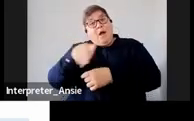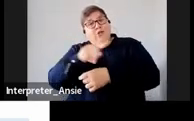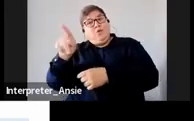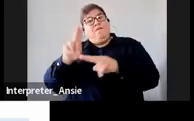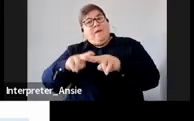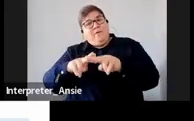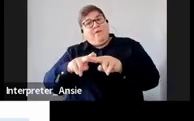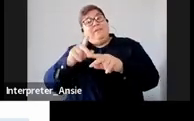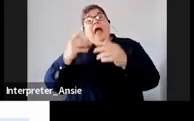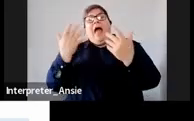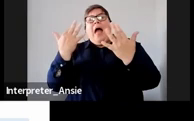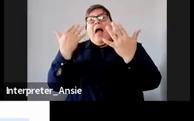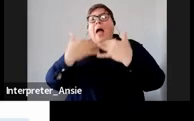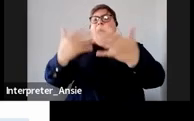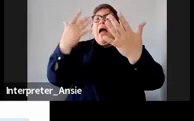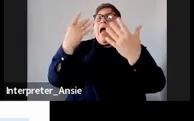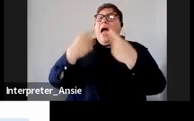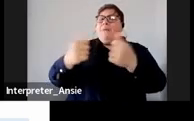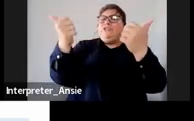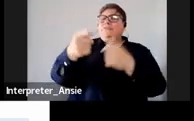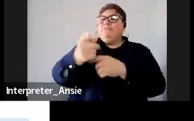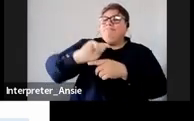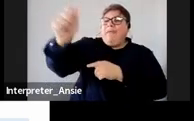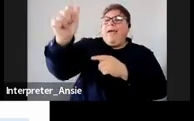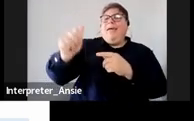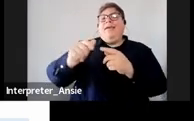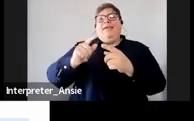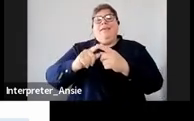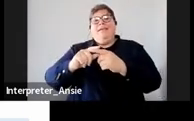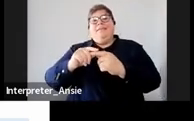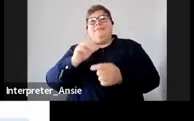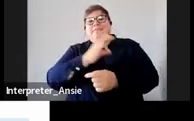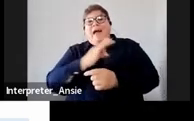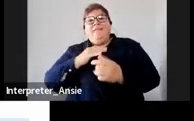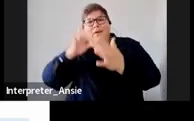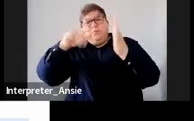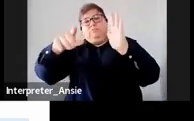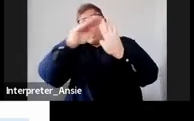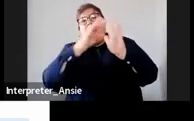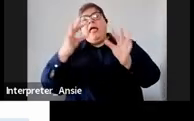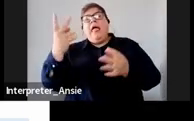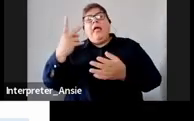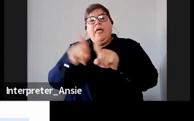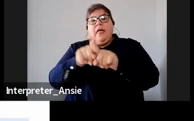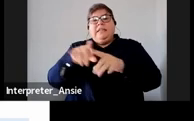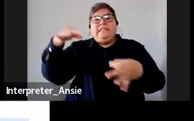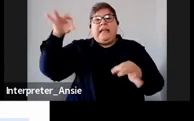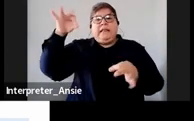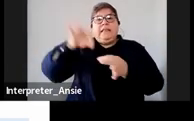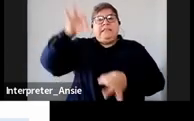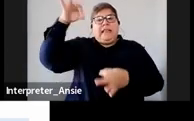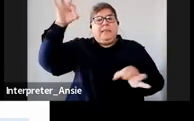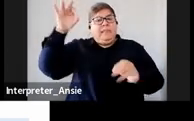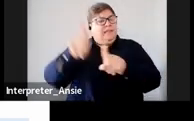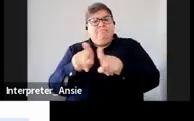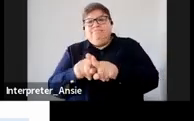the tax withheld from your employees and paid it over to SARS the first interim submission is due at the